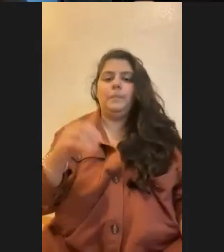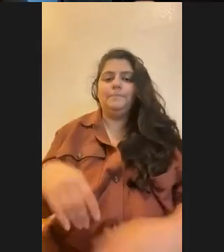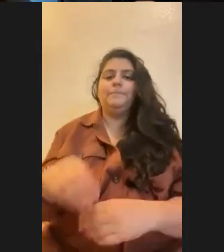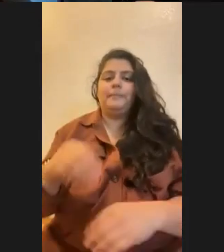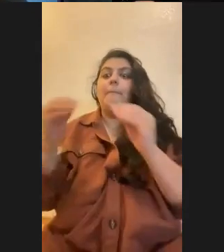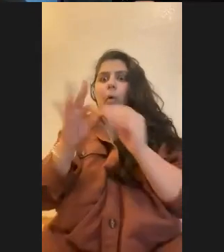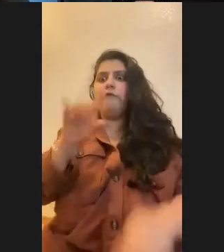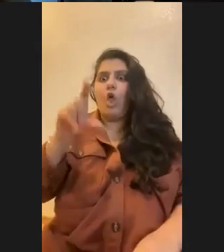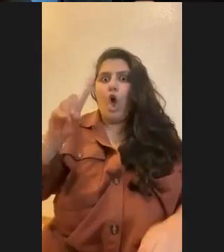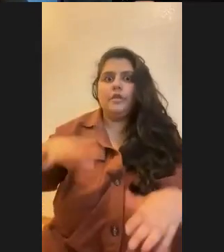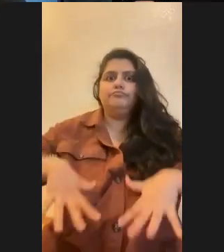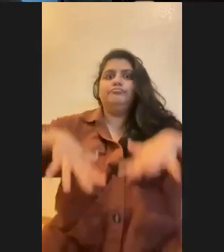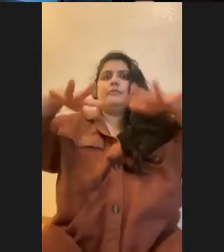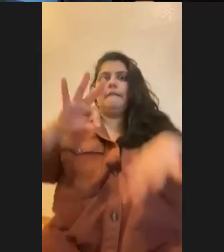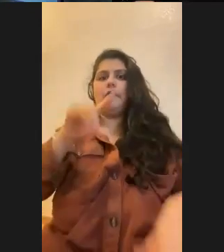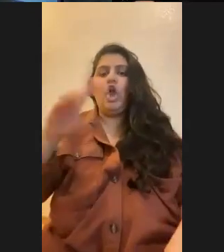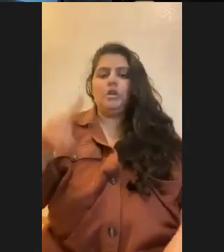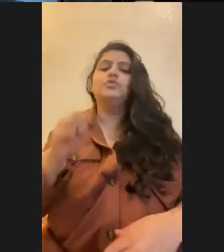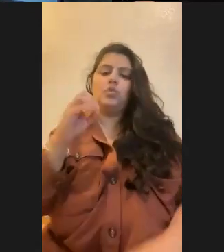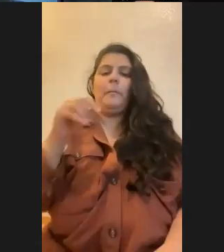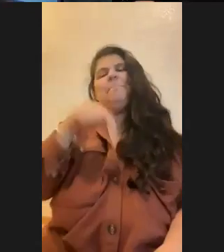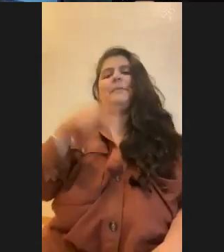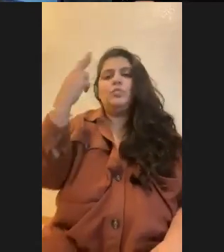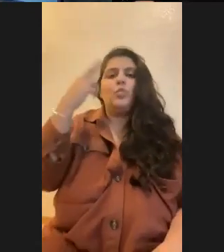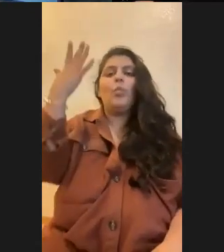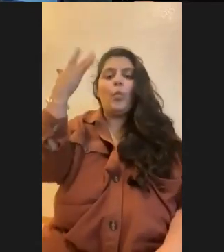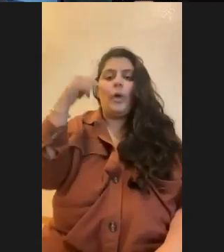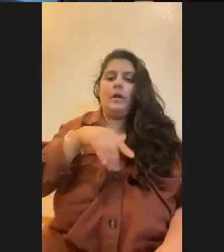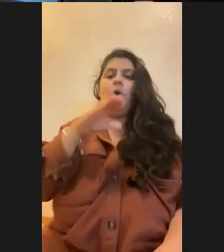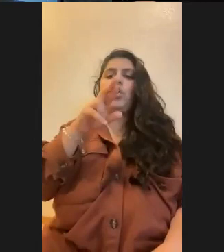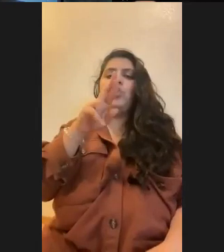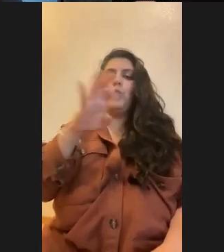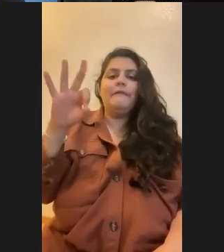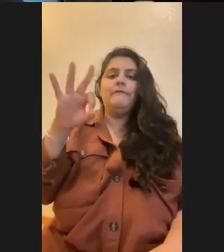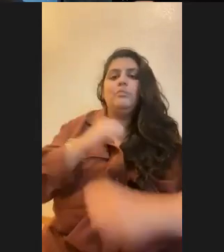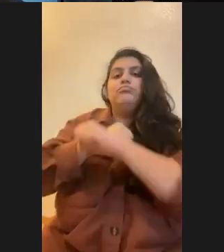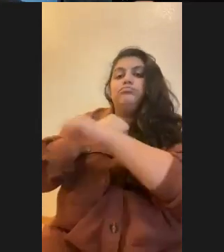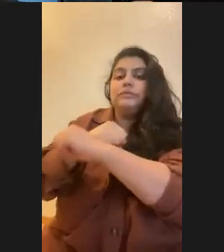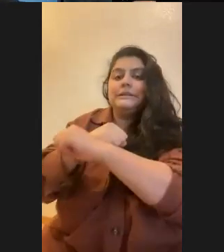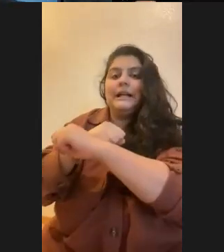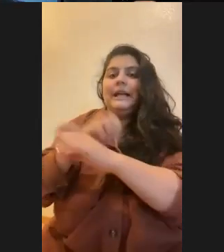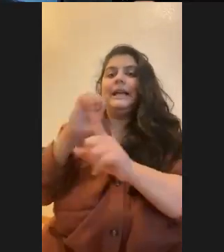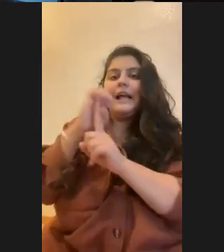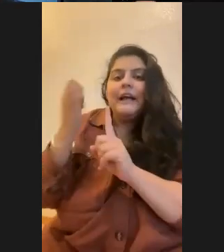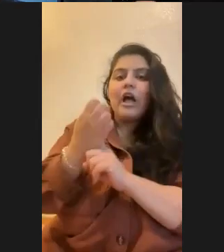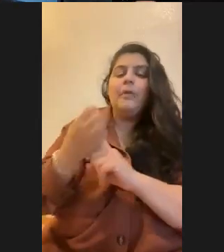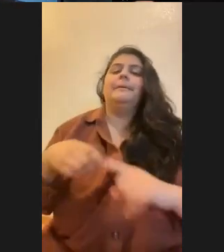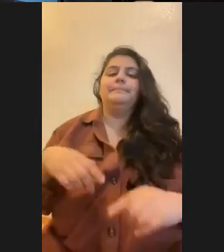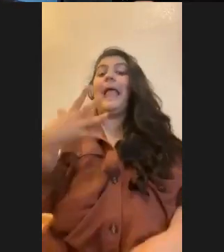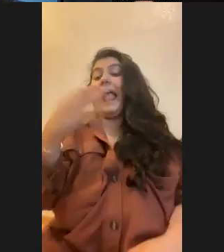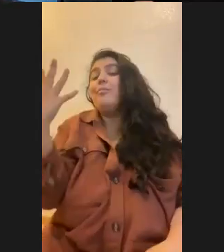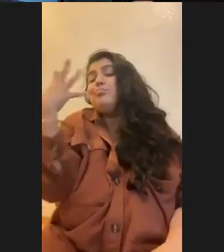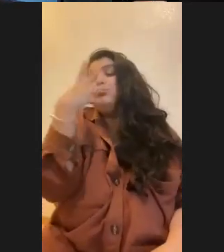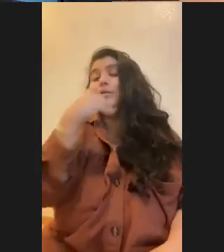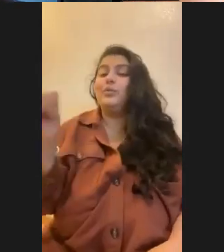just a few ways that coral reefs are protecting the environment, protecting you. And they're pretty, as we said, they're very pretty. Yeah, super,